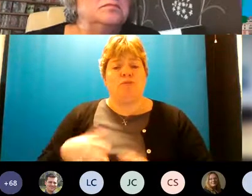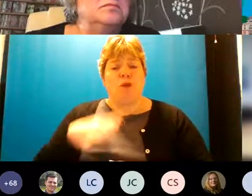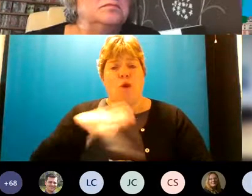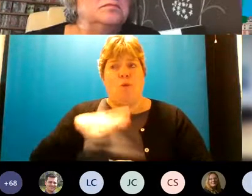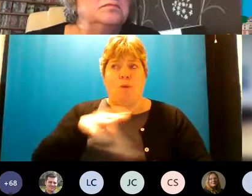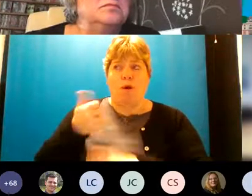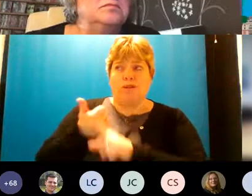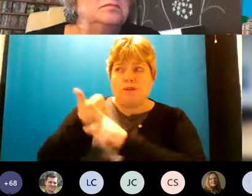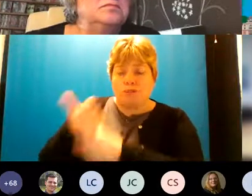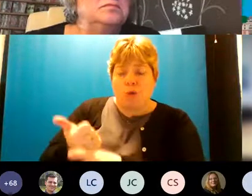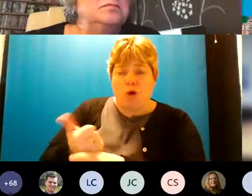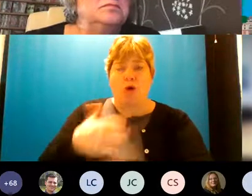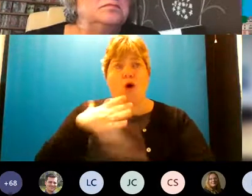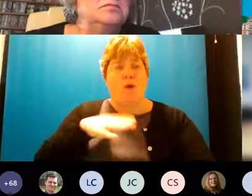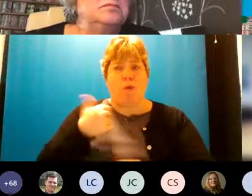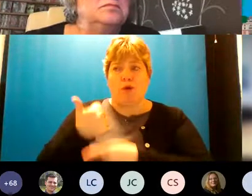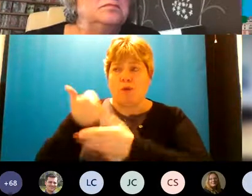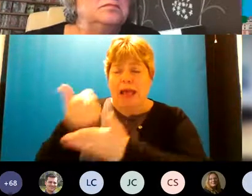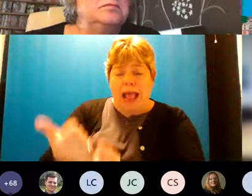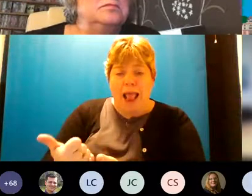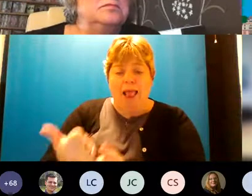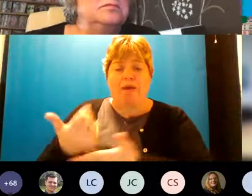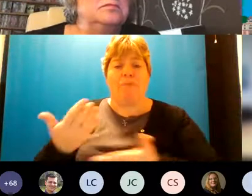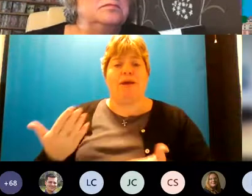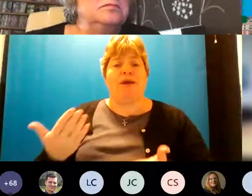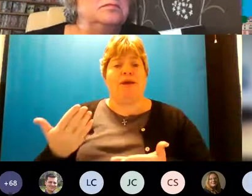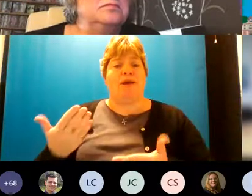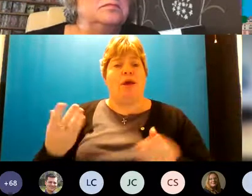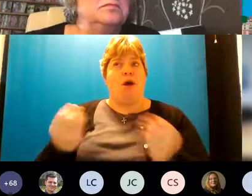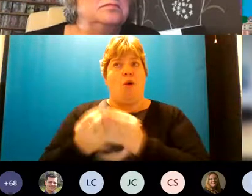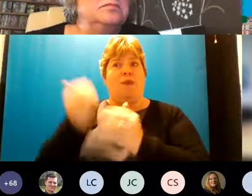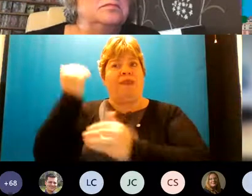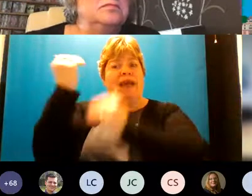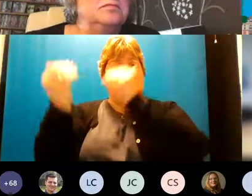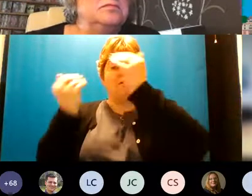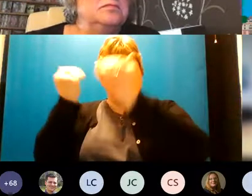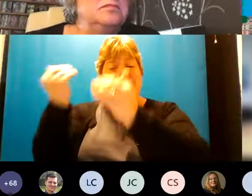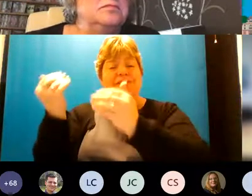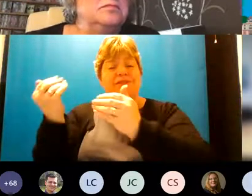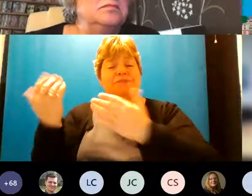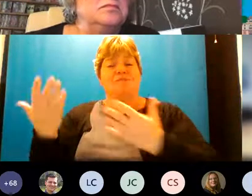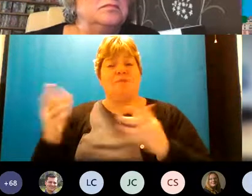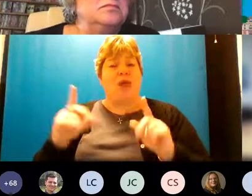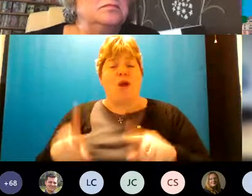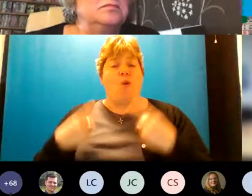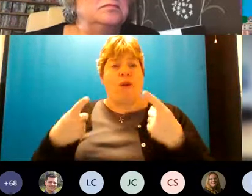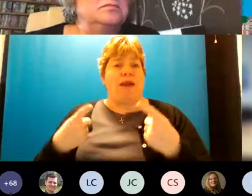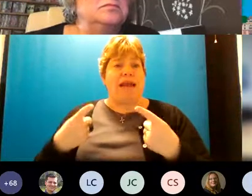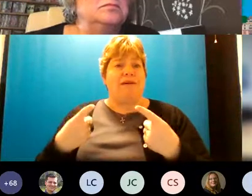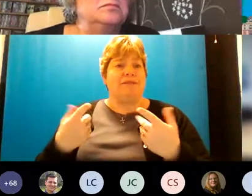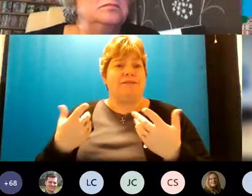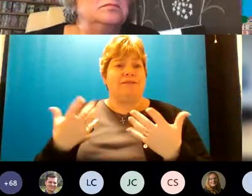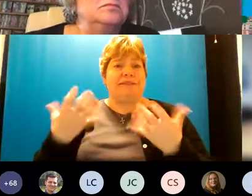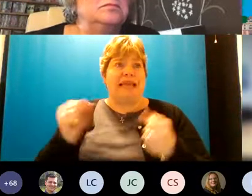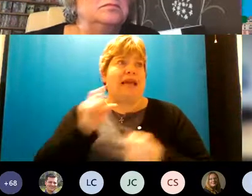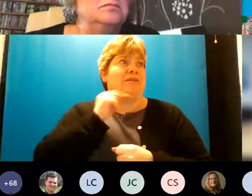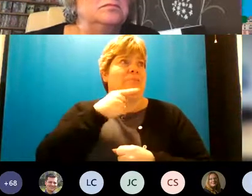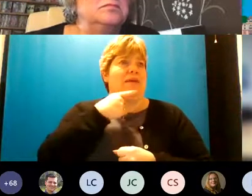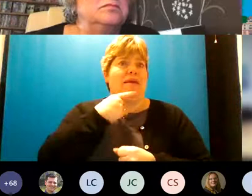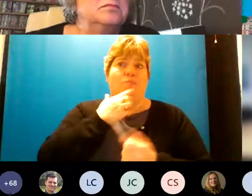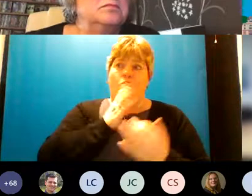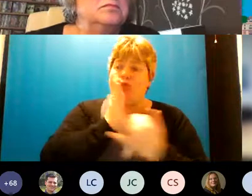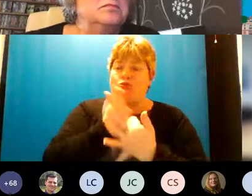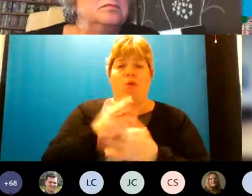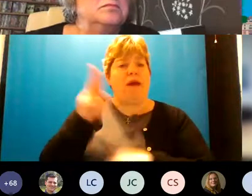support we want to help and along with the adults we cannot get them we cannot get people past the assessment